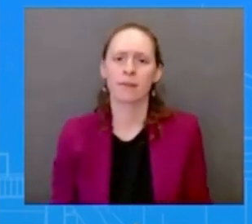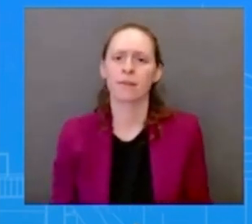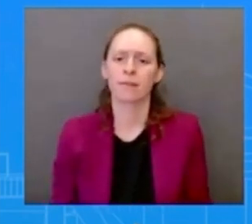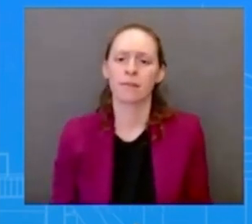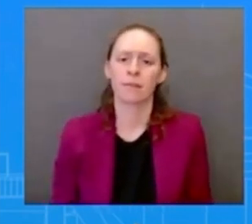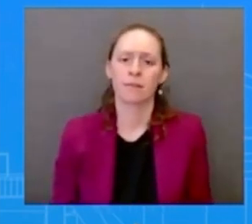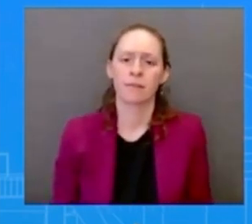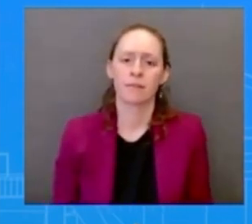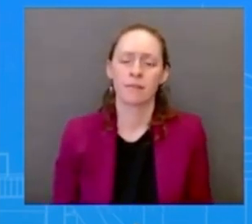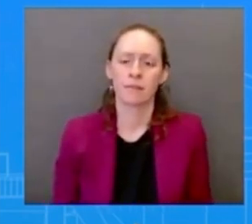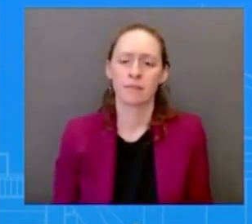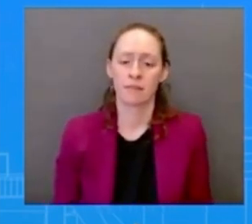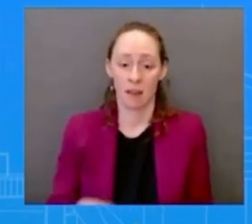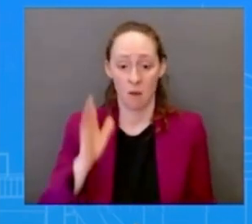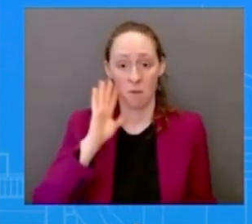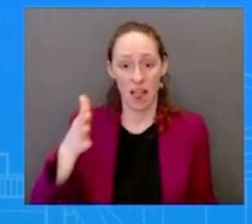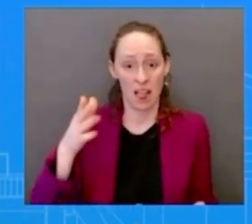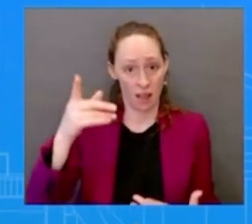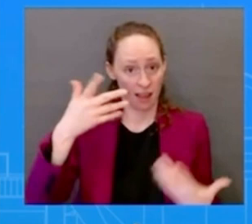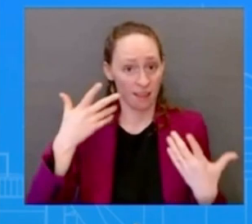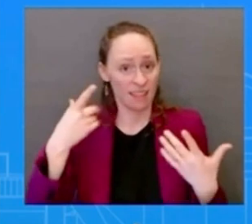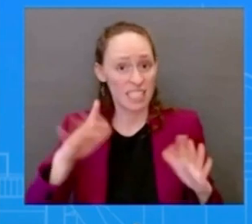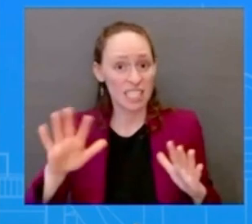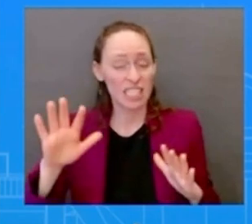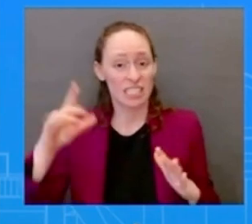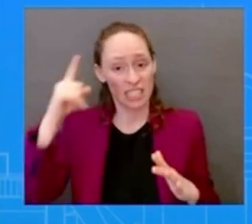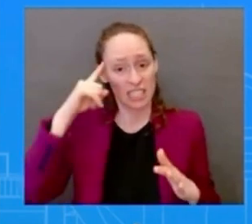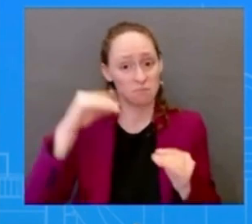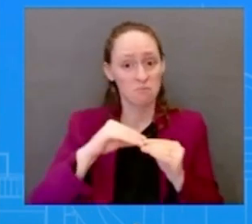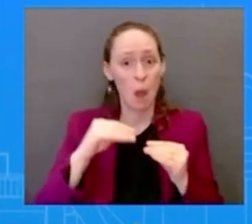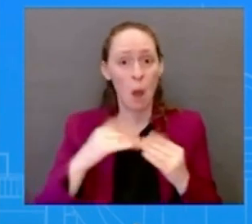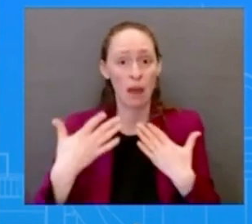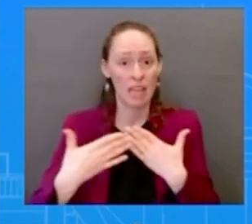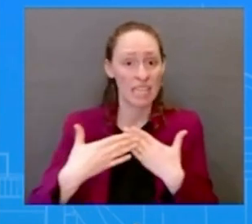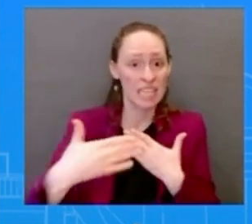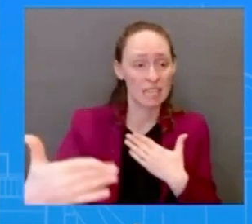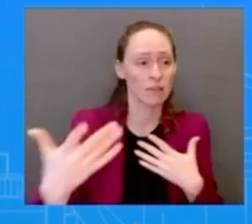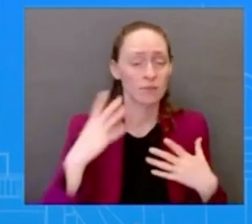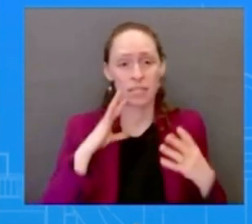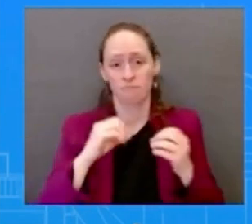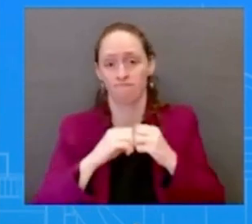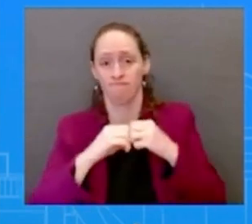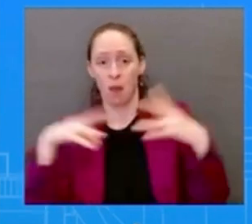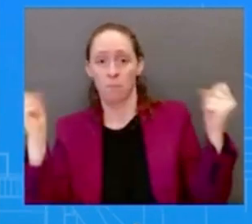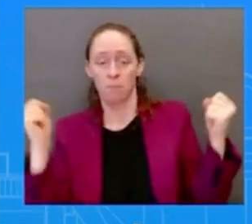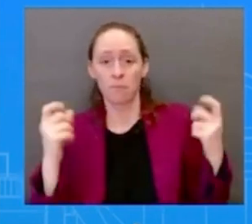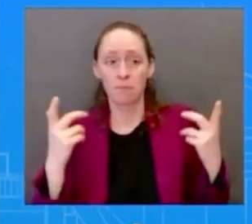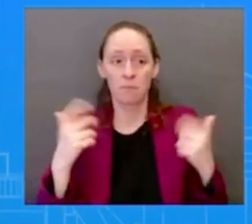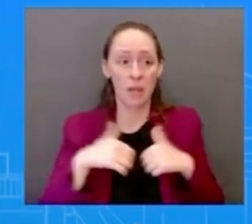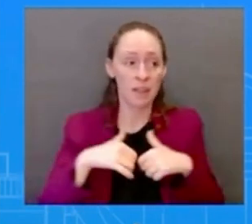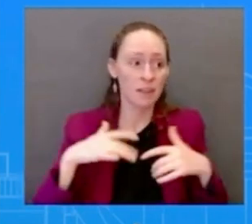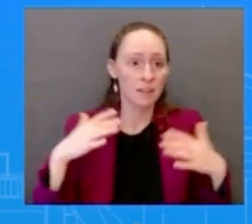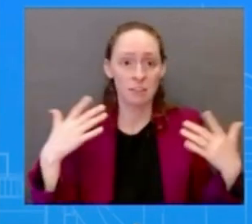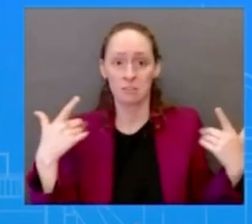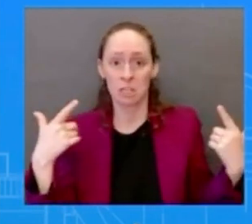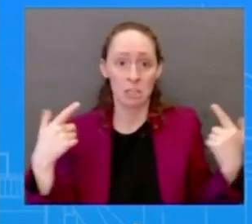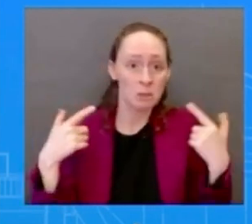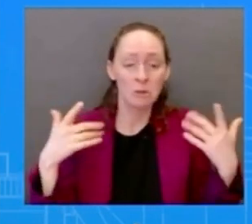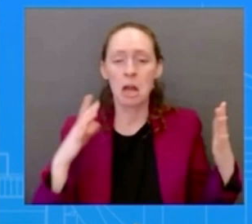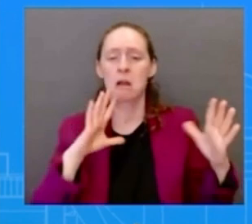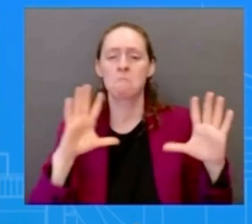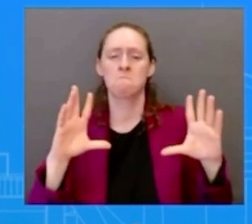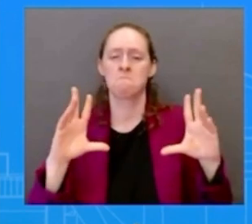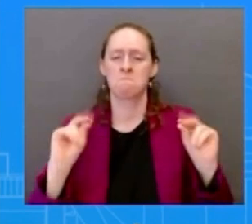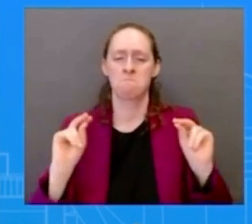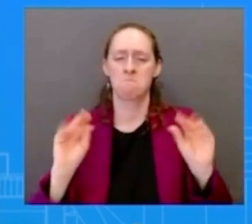the pentagon has been clear my colleagues at nsc has been clear as well the actions by russian pilots uh in international airspace were